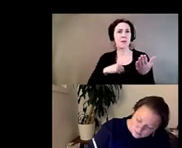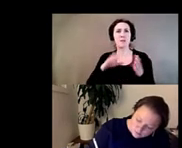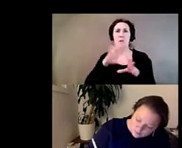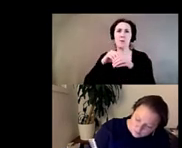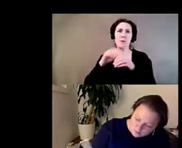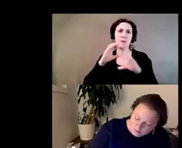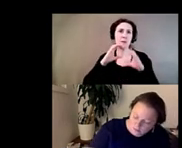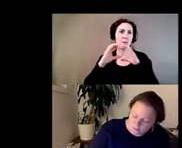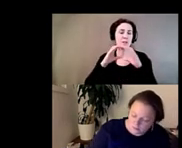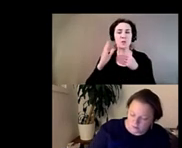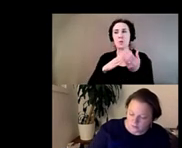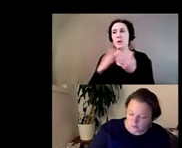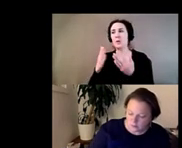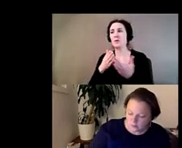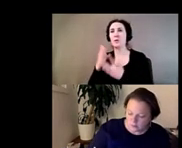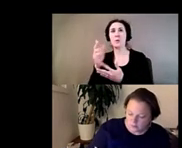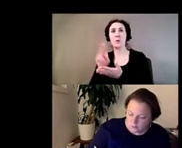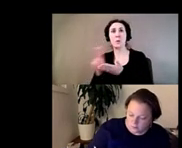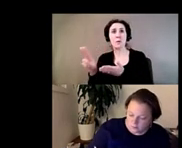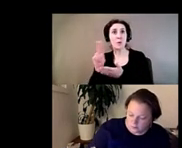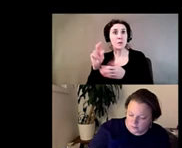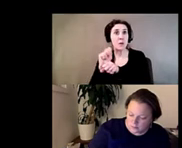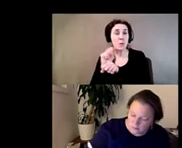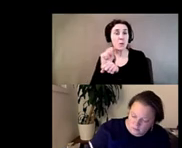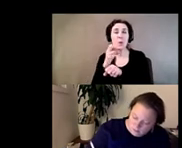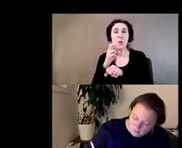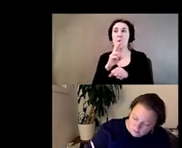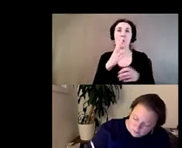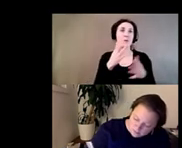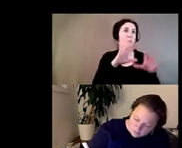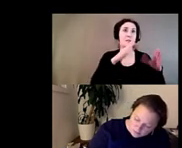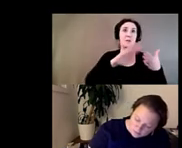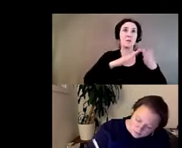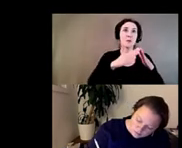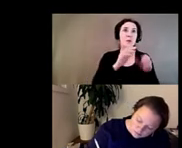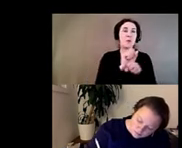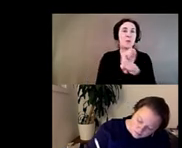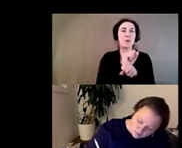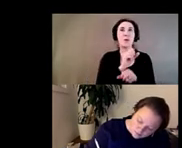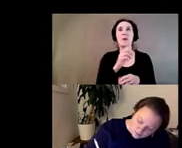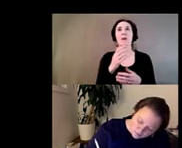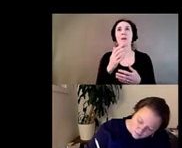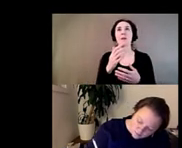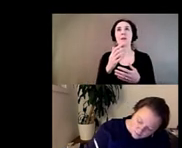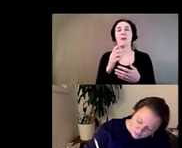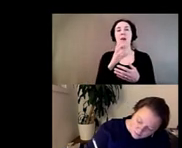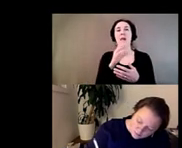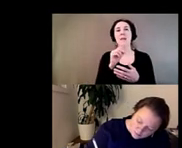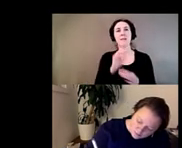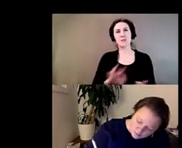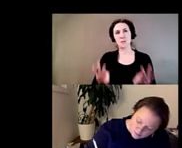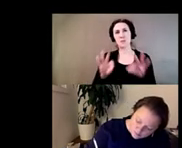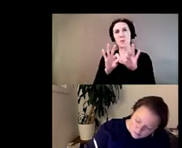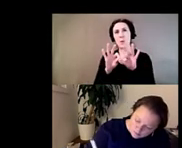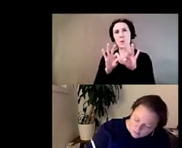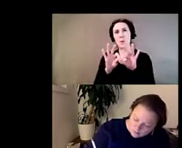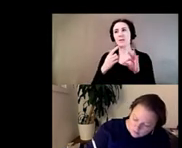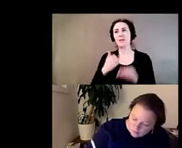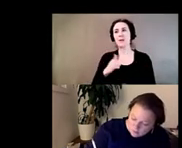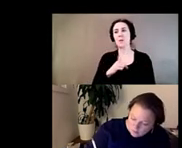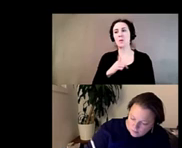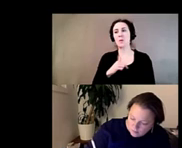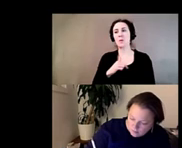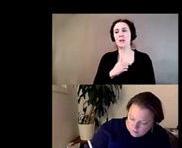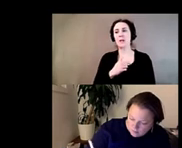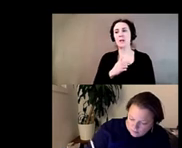as we engage with work that um may cast light on the systems